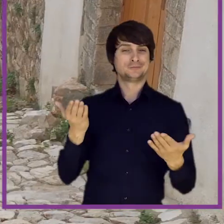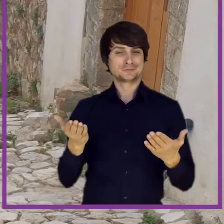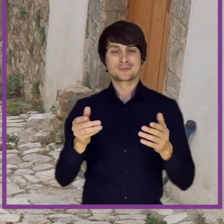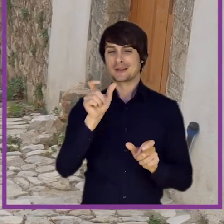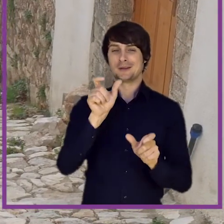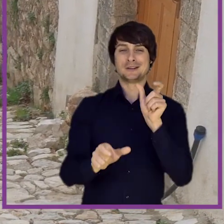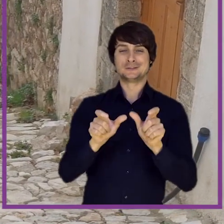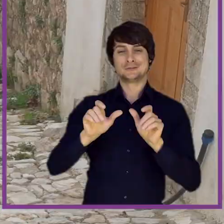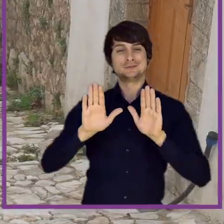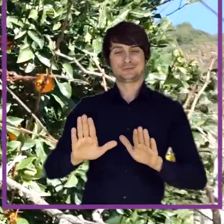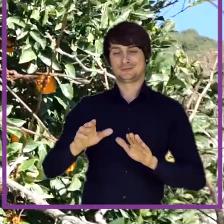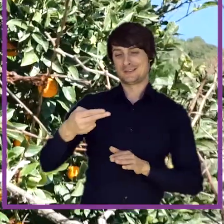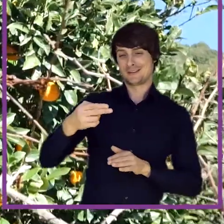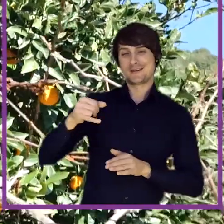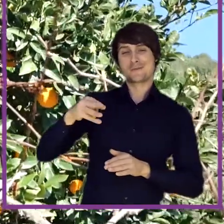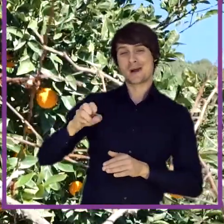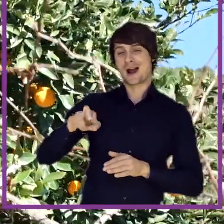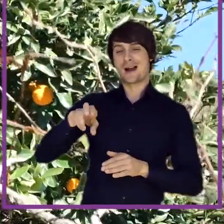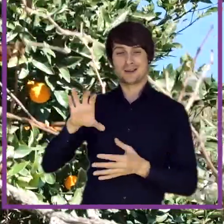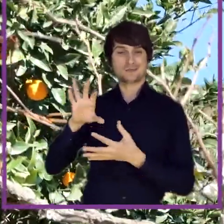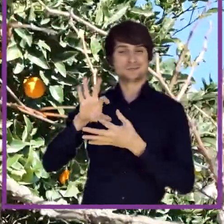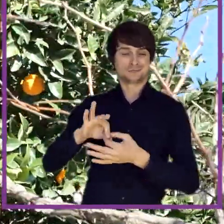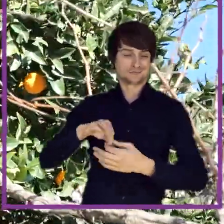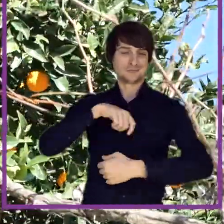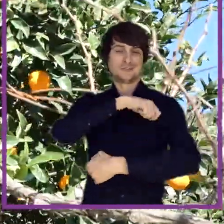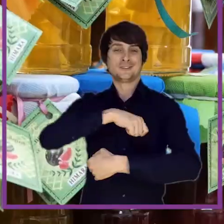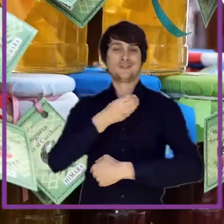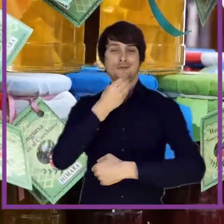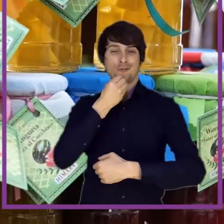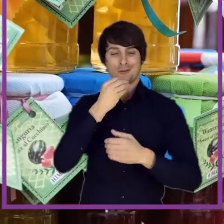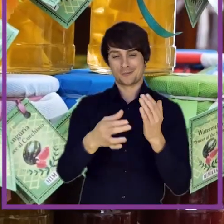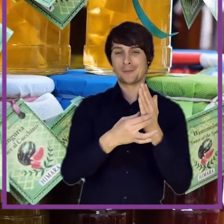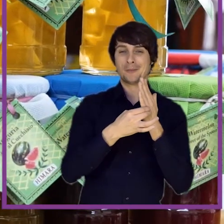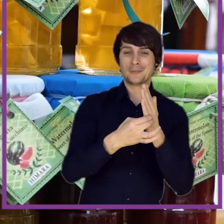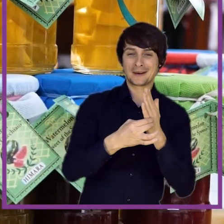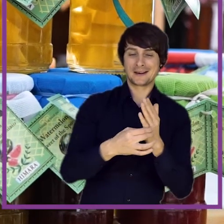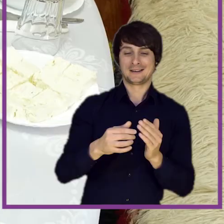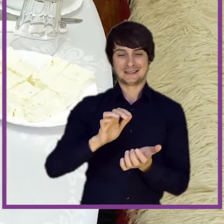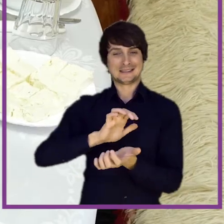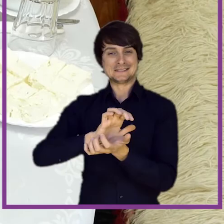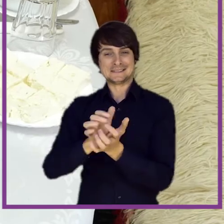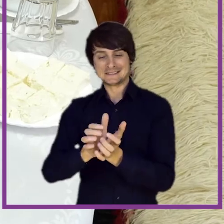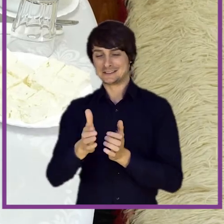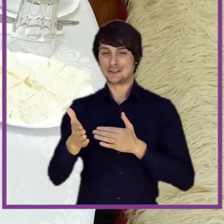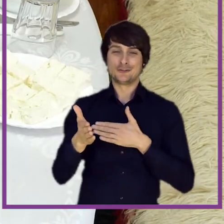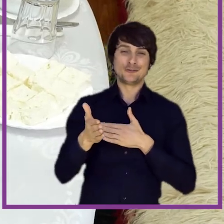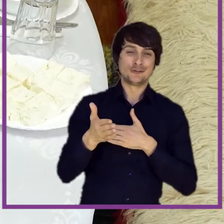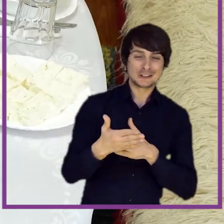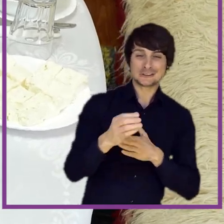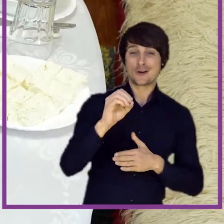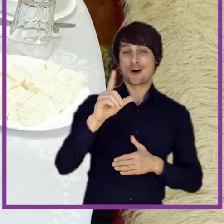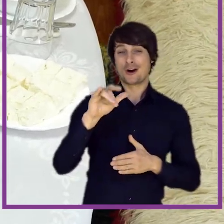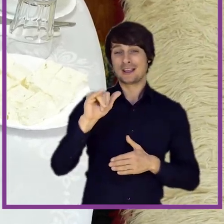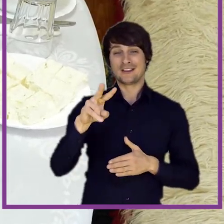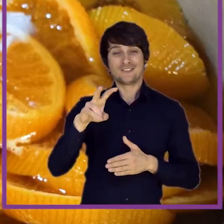The surplus of fruits in the homes of the ladies from Himara, for instance, was traditionally used to create a special type